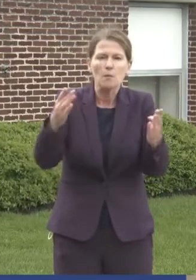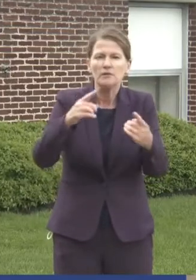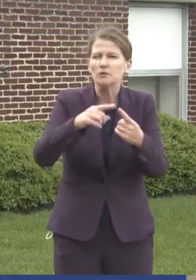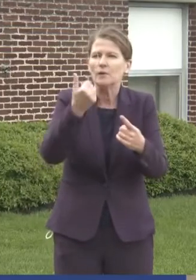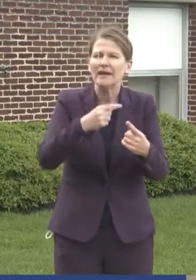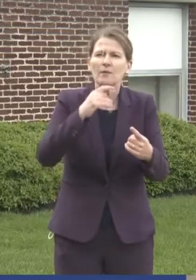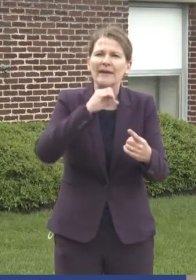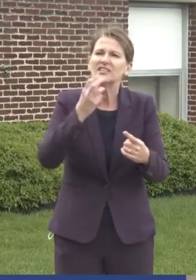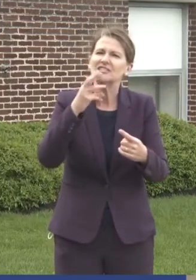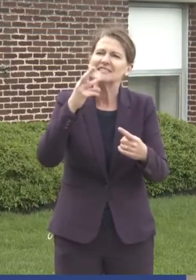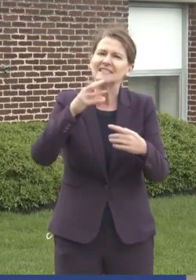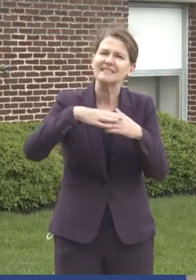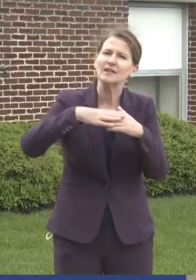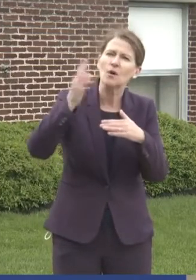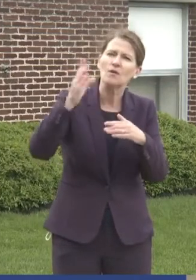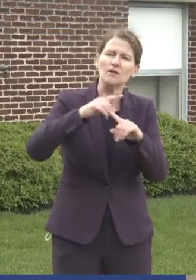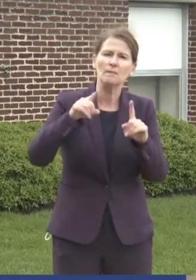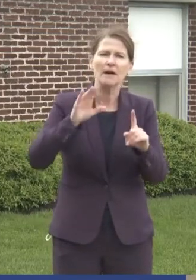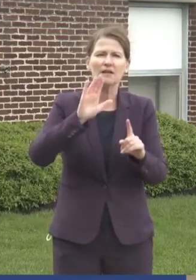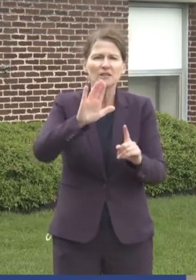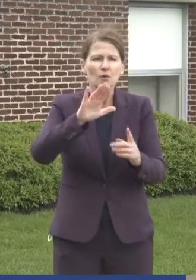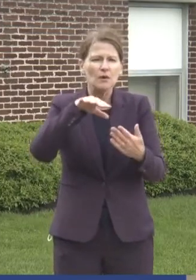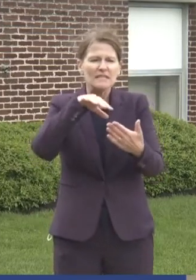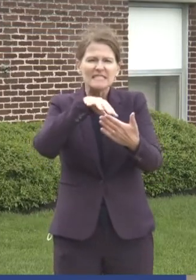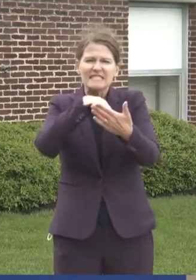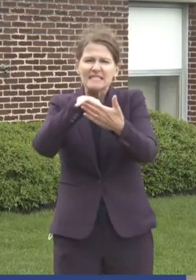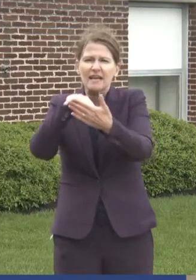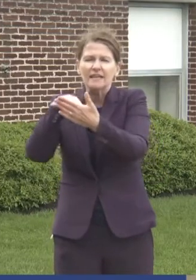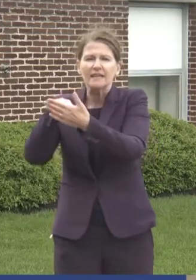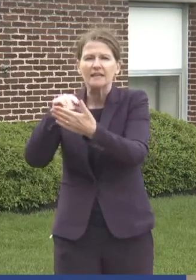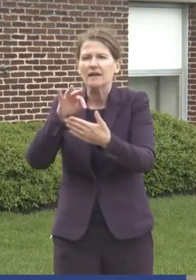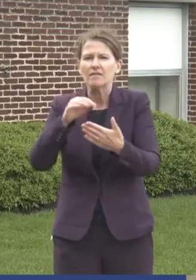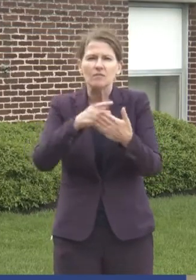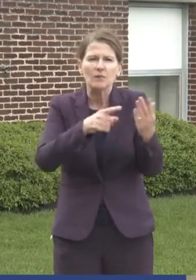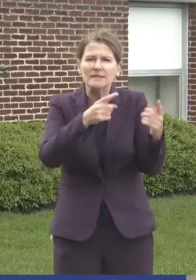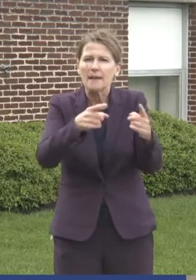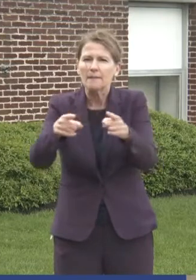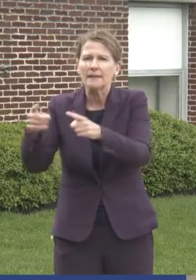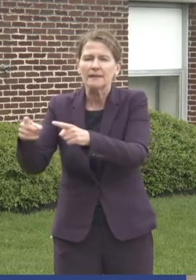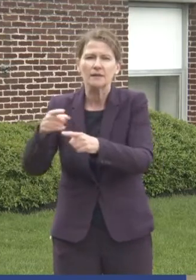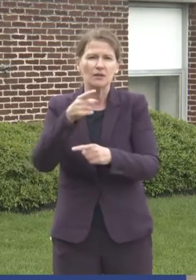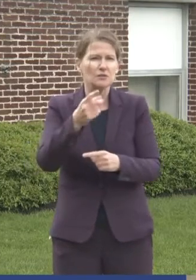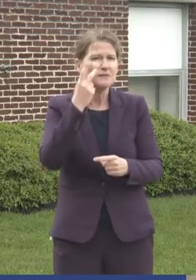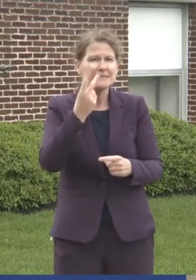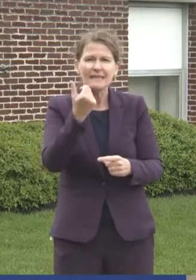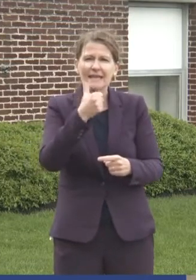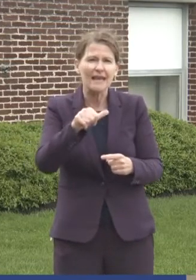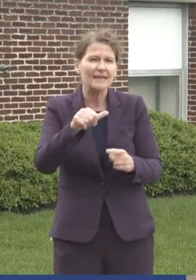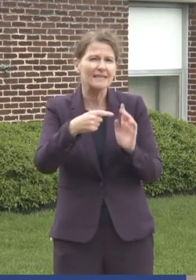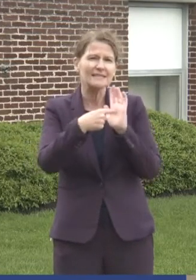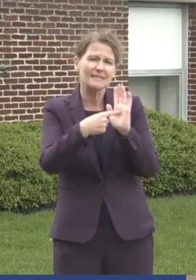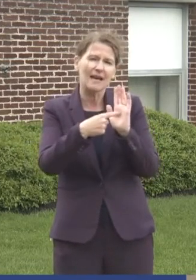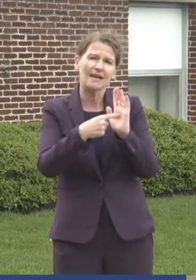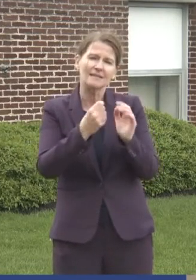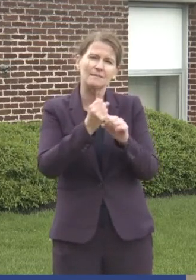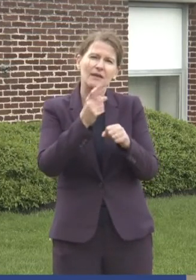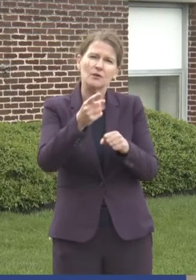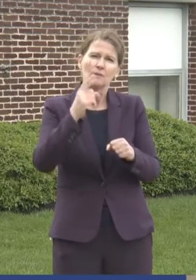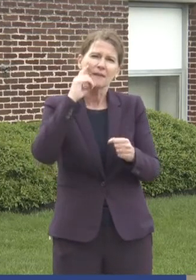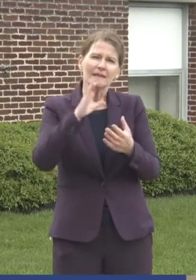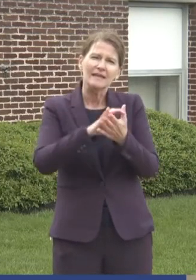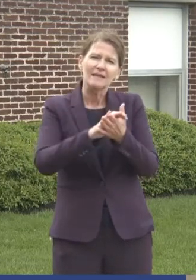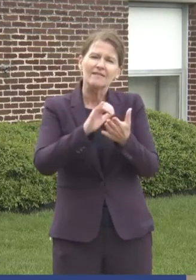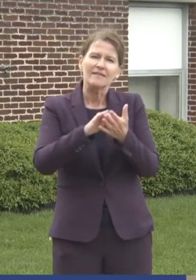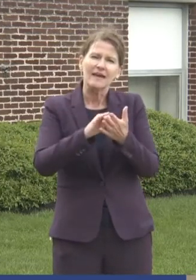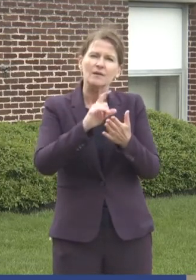But in your study of the dynamics, are you are you seeing any signs that lead you to believe that there